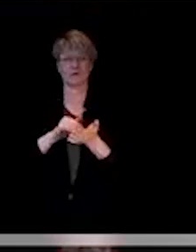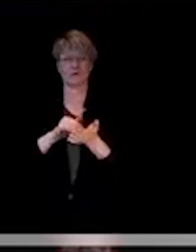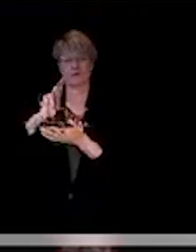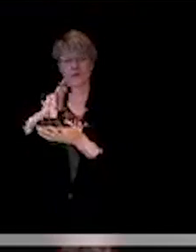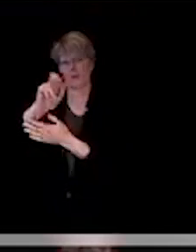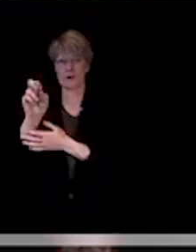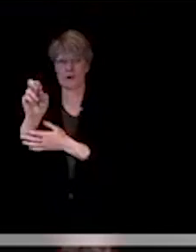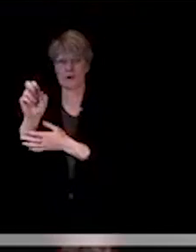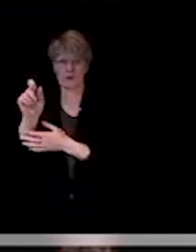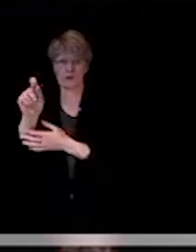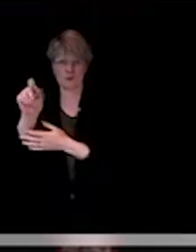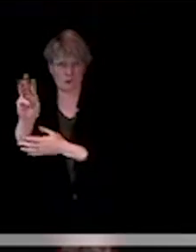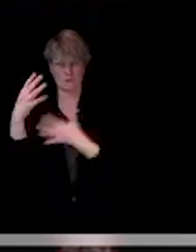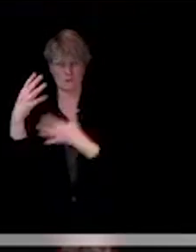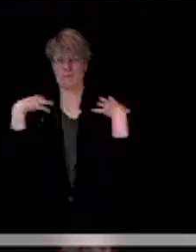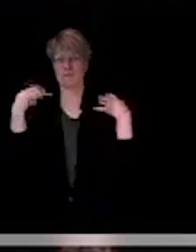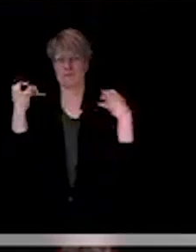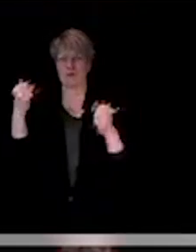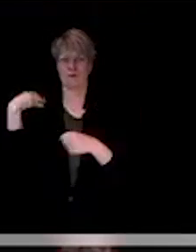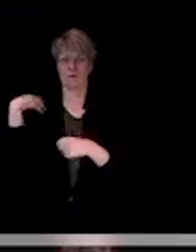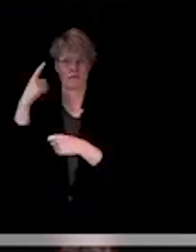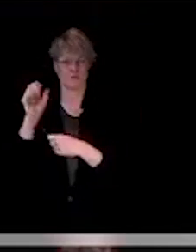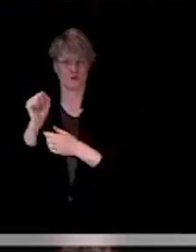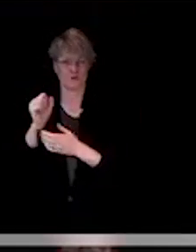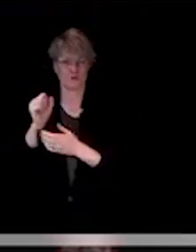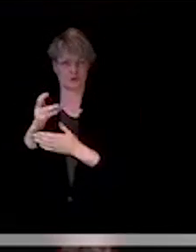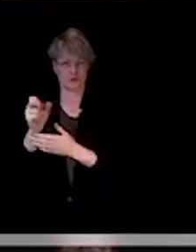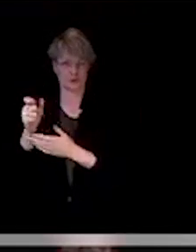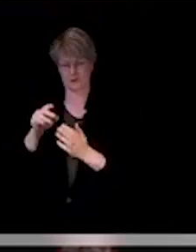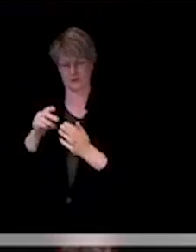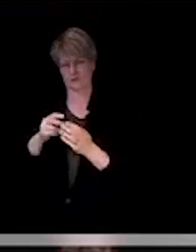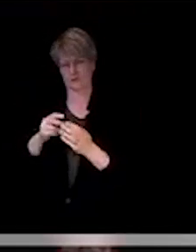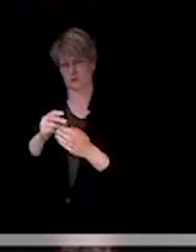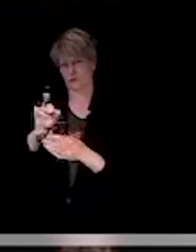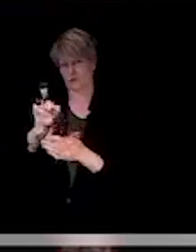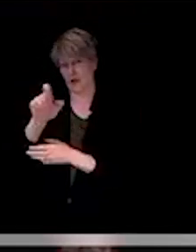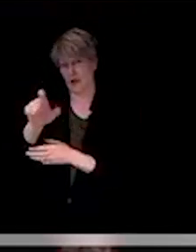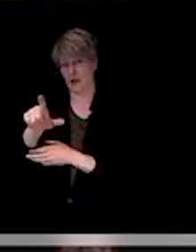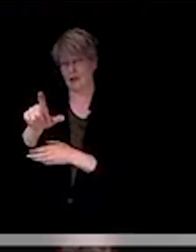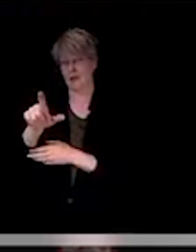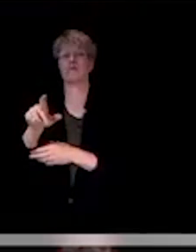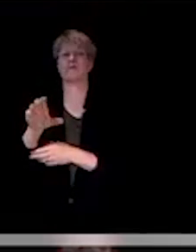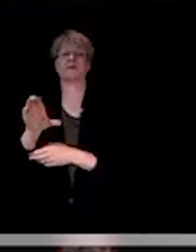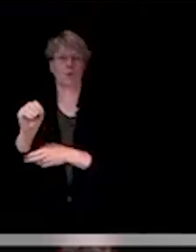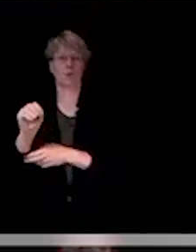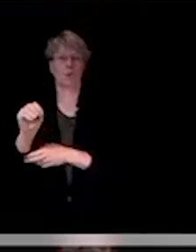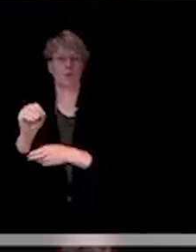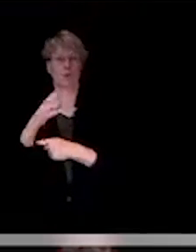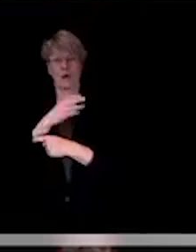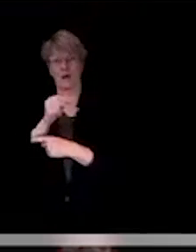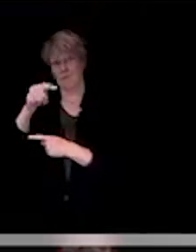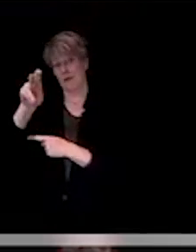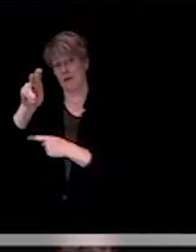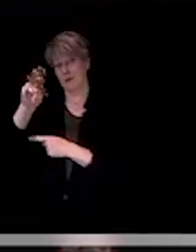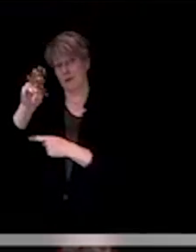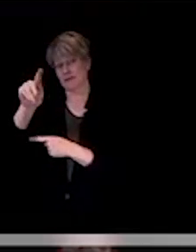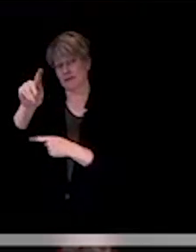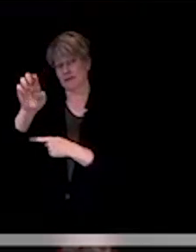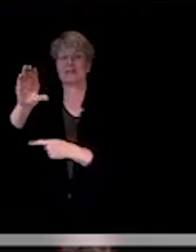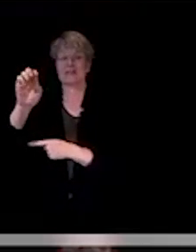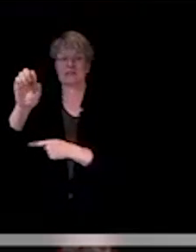for Shasta County, Donnell Ewert, the Director of the Health and Human Services Agency, and Matt Pontus, the CEO of Shasta County.